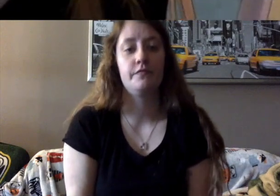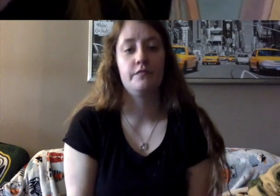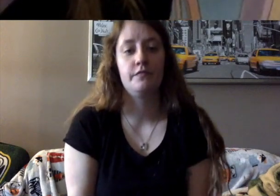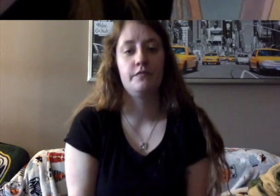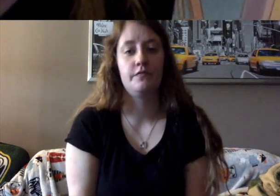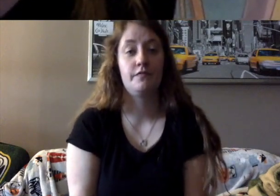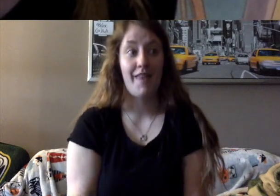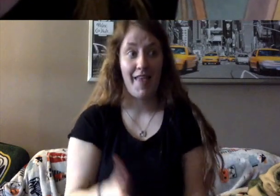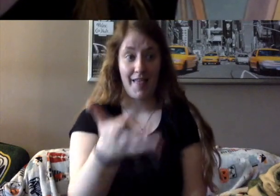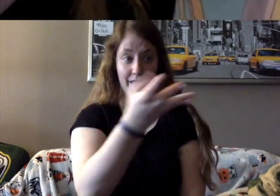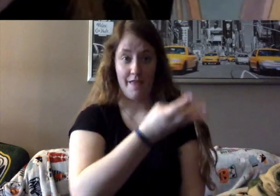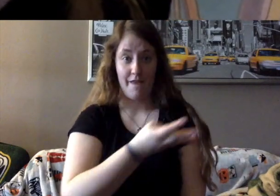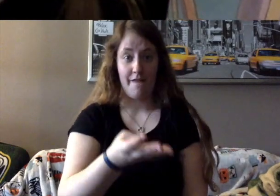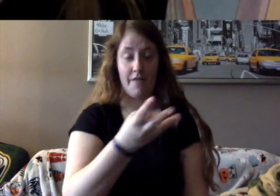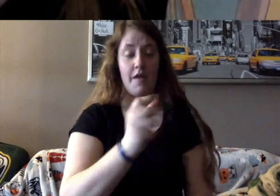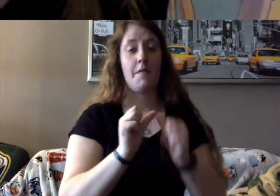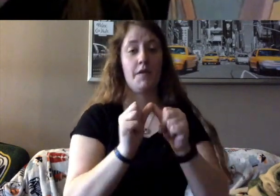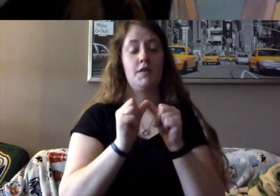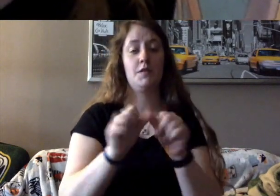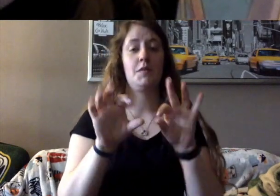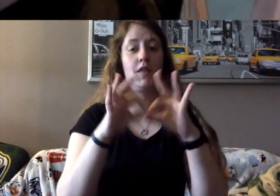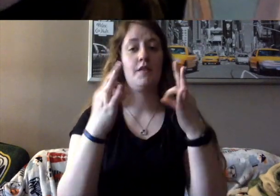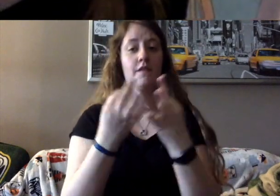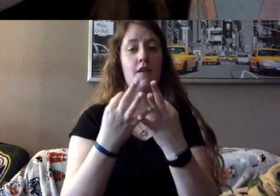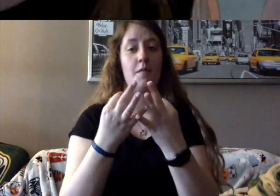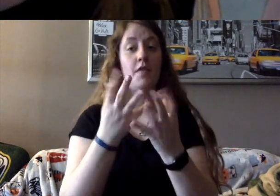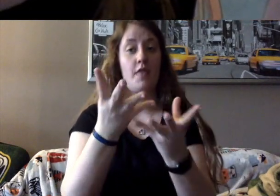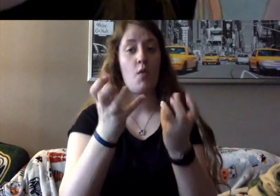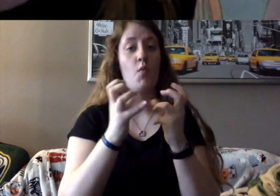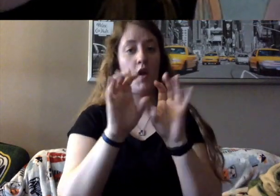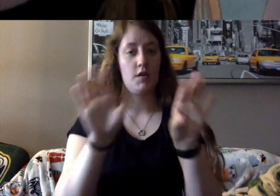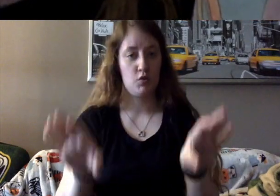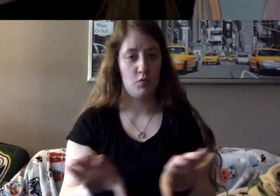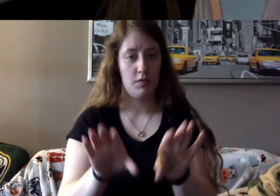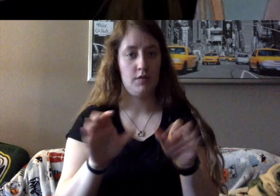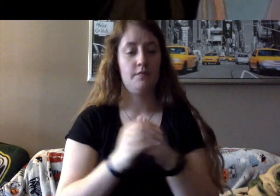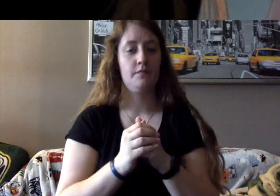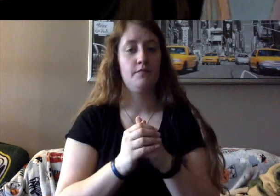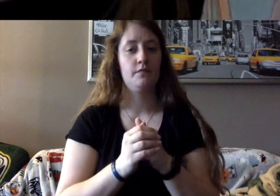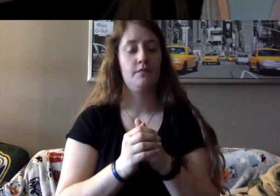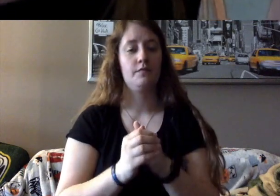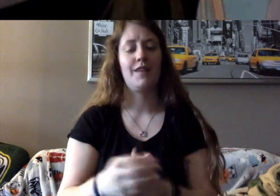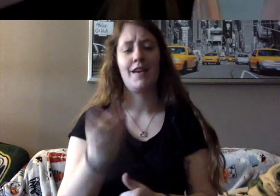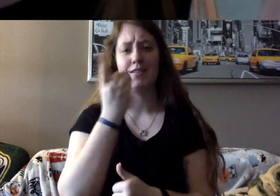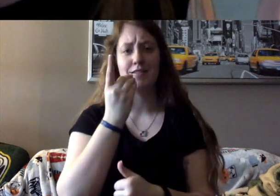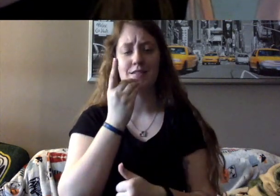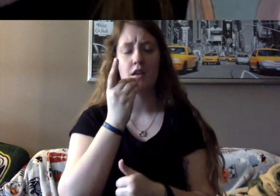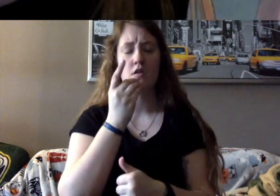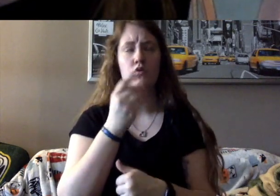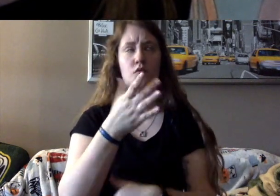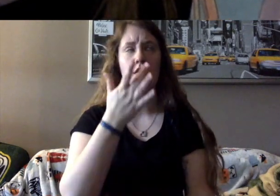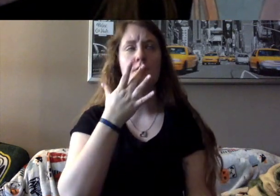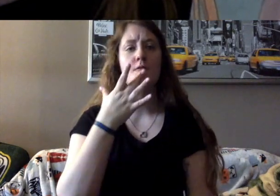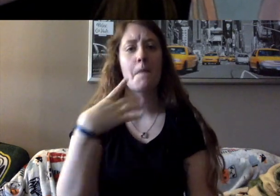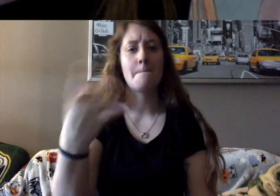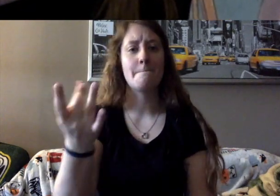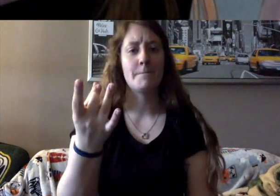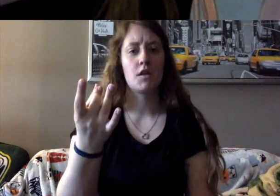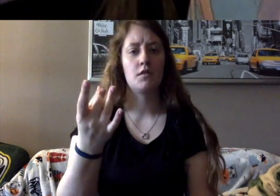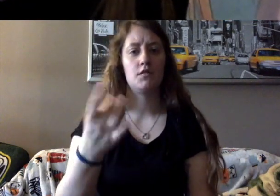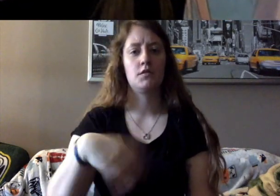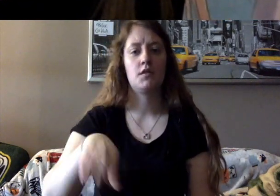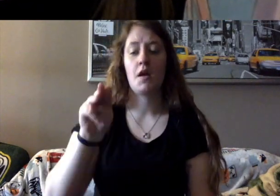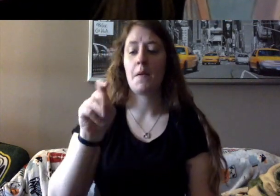being the type of family they wanted to be. And dinners at the Ginsburg home were delicious. Marty was a successful